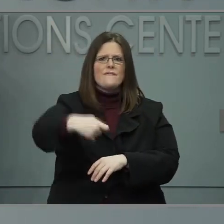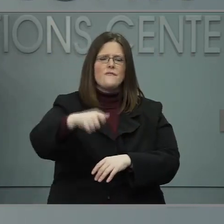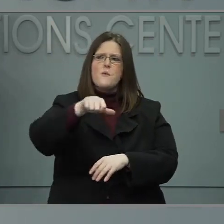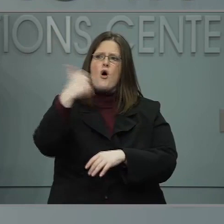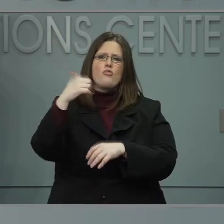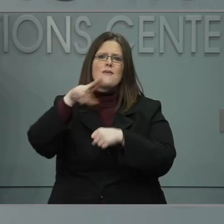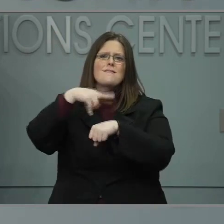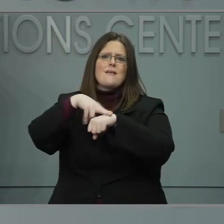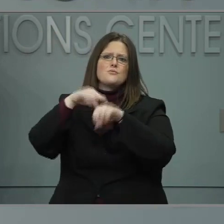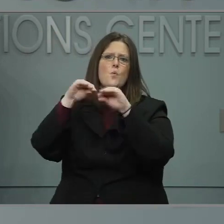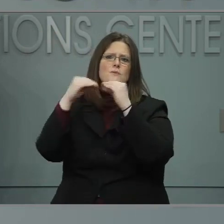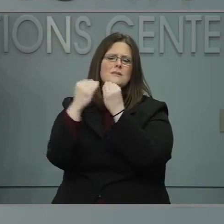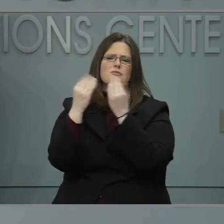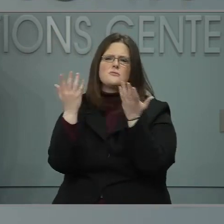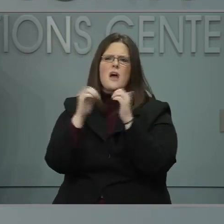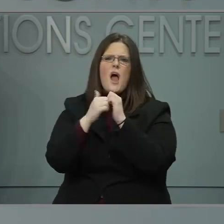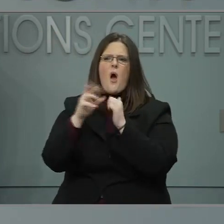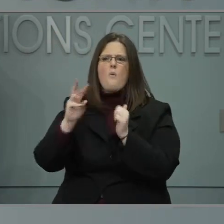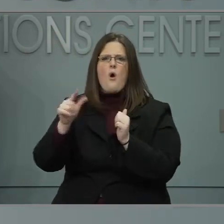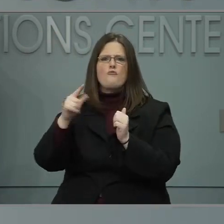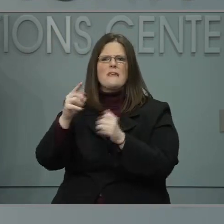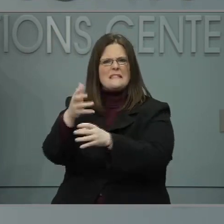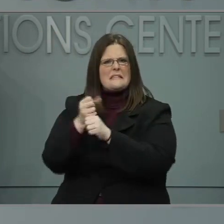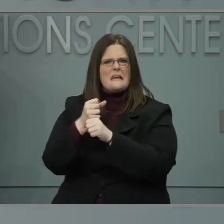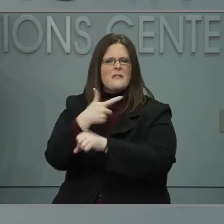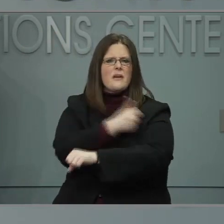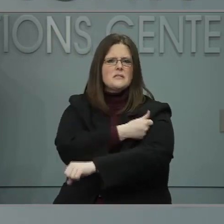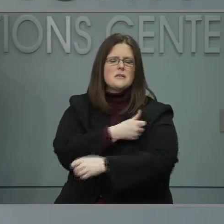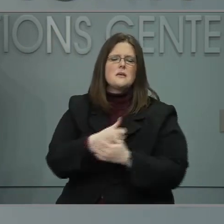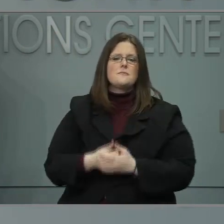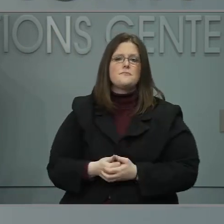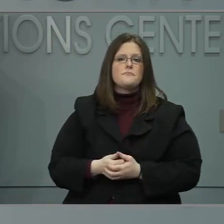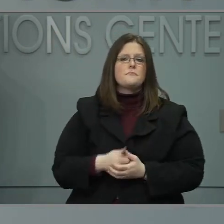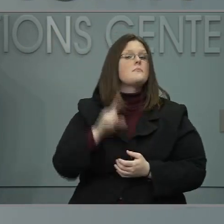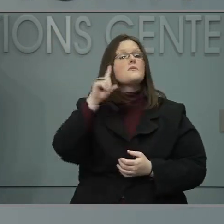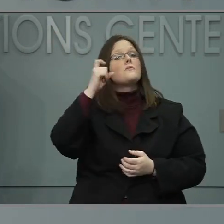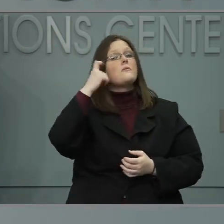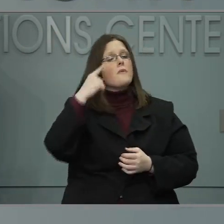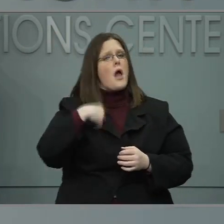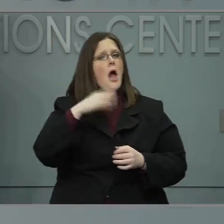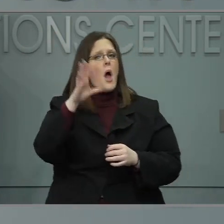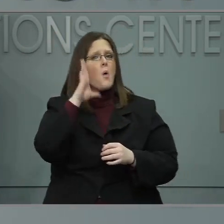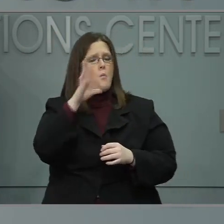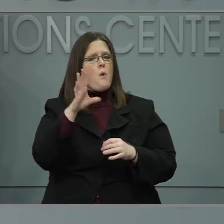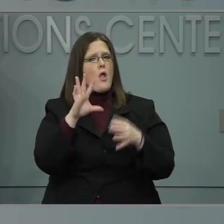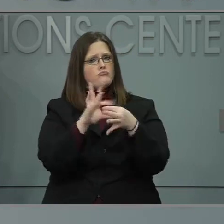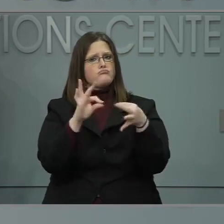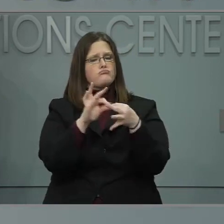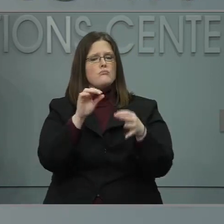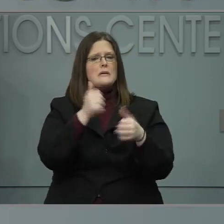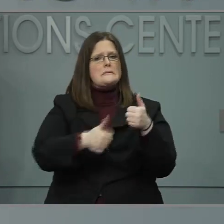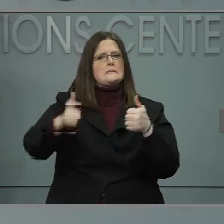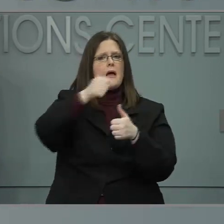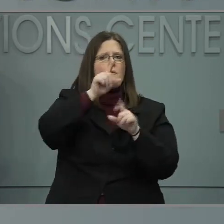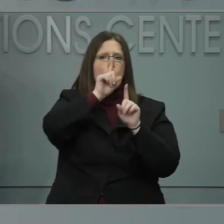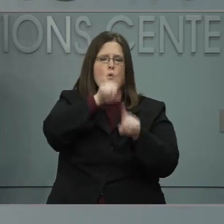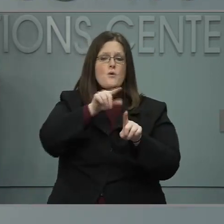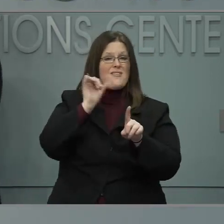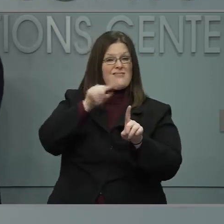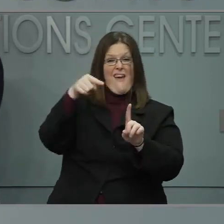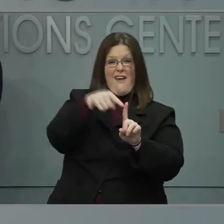expound on this, but the executive order gives the secretary, Dr. Cohen, the authority to expand